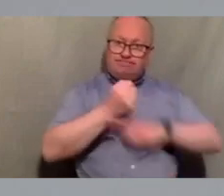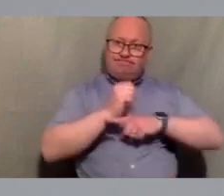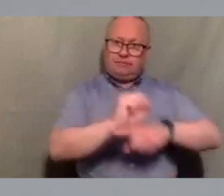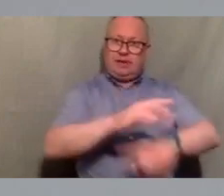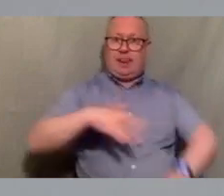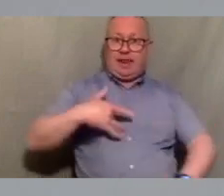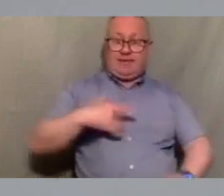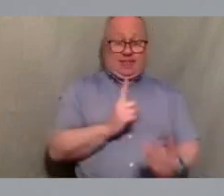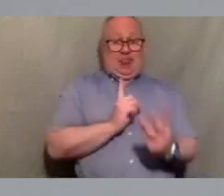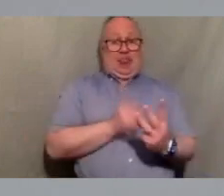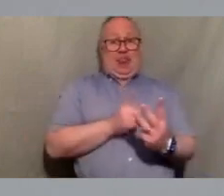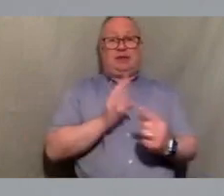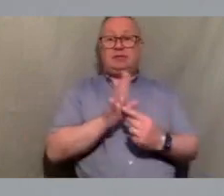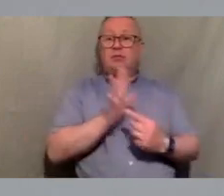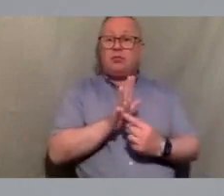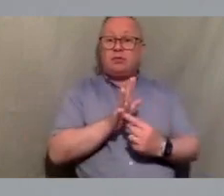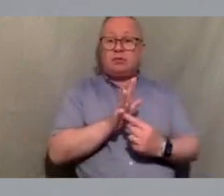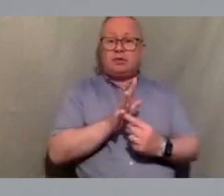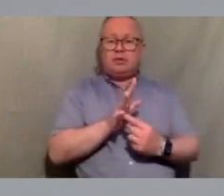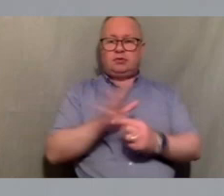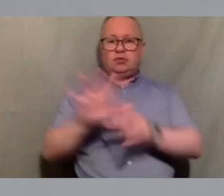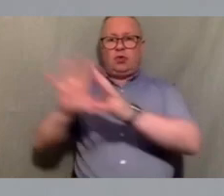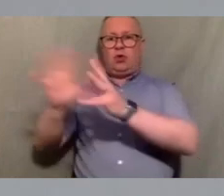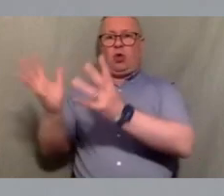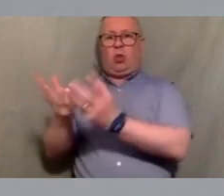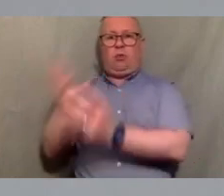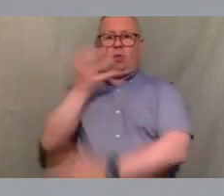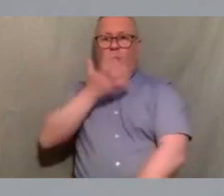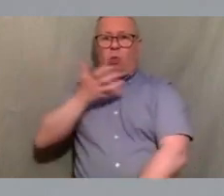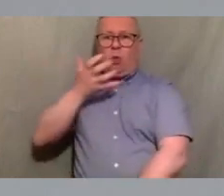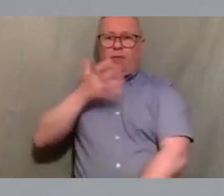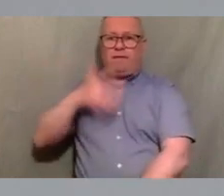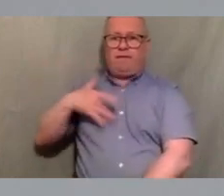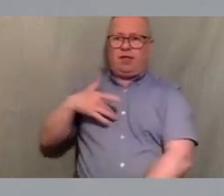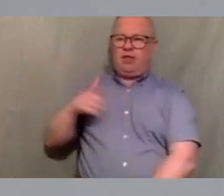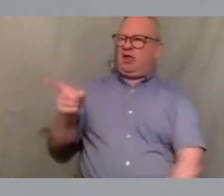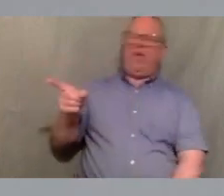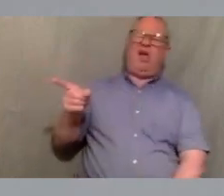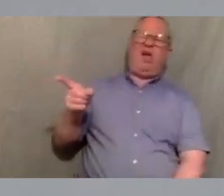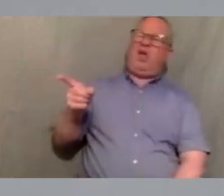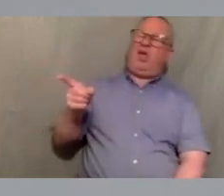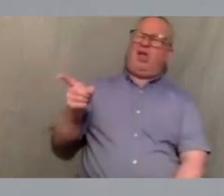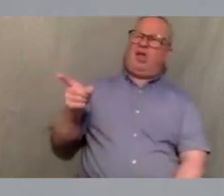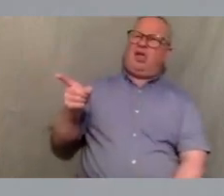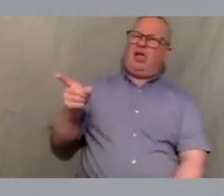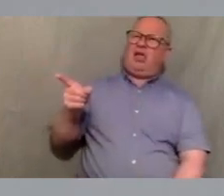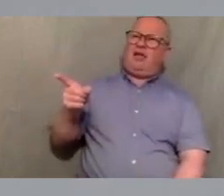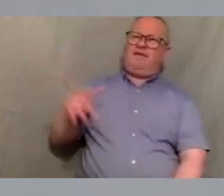the impact of global warming is diffuse and often far away it doesn't mean that it isn't deadly